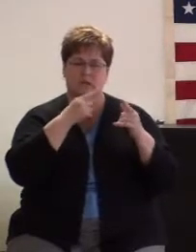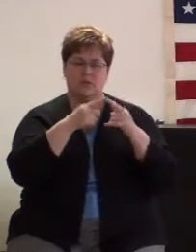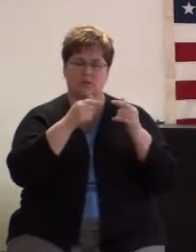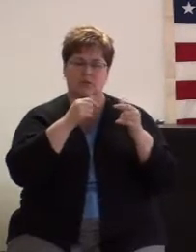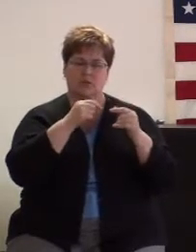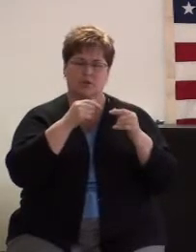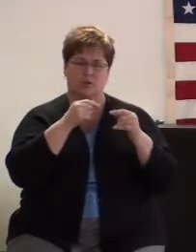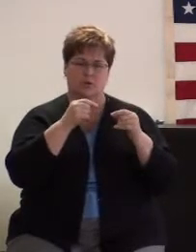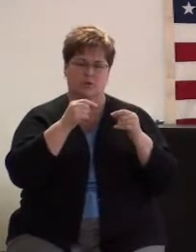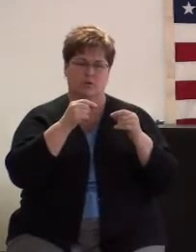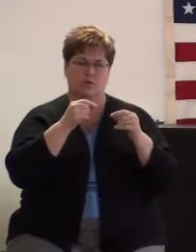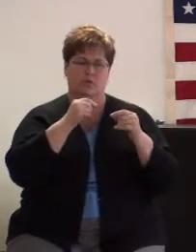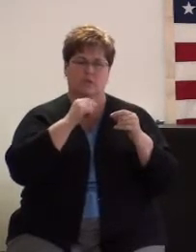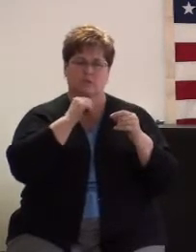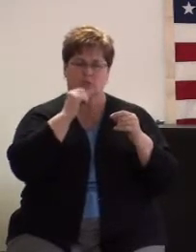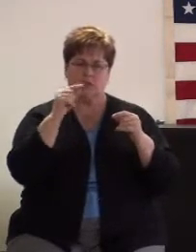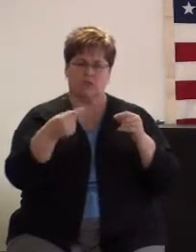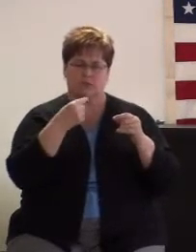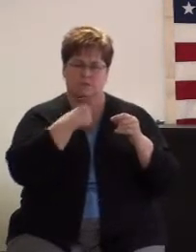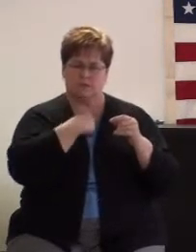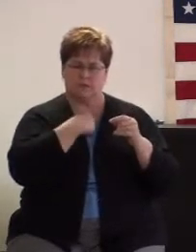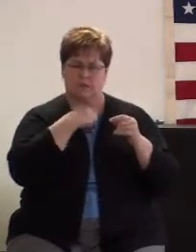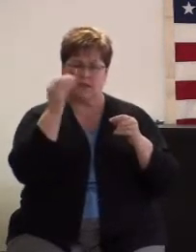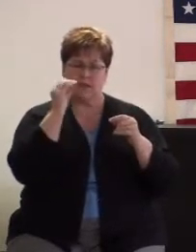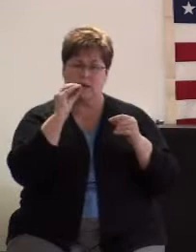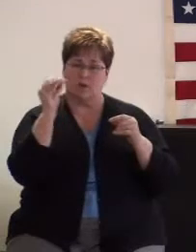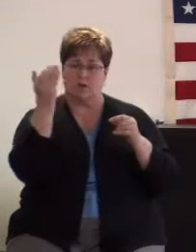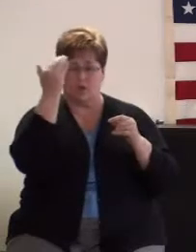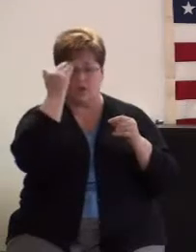Why in the world may nobody knows me